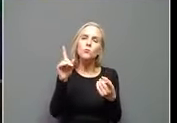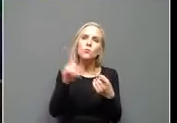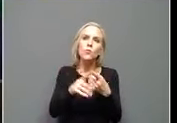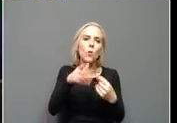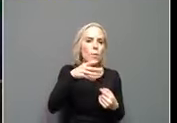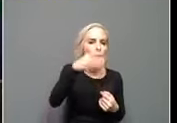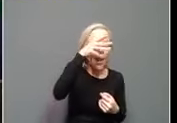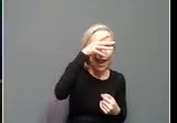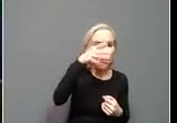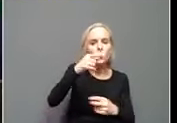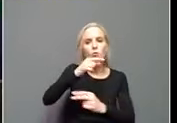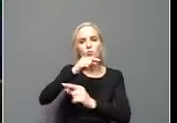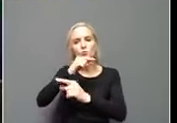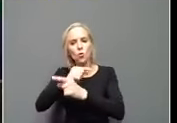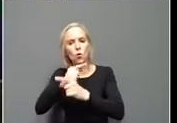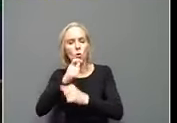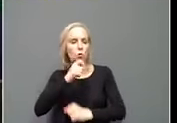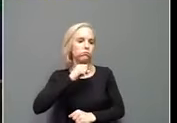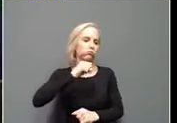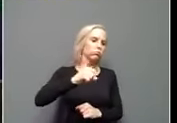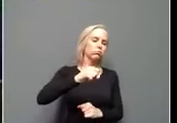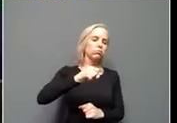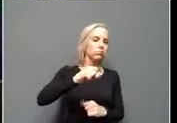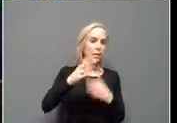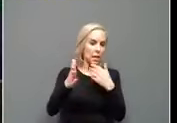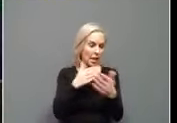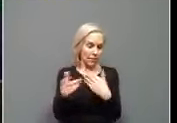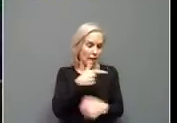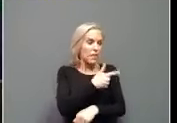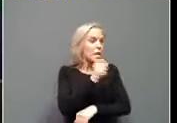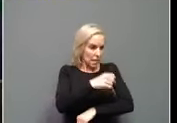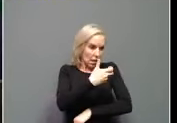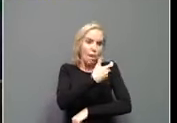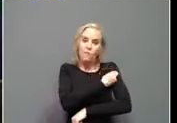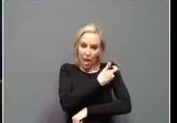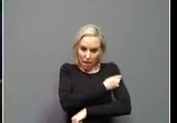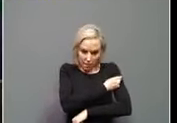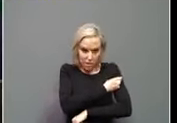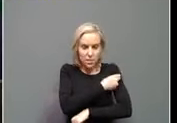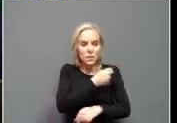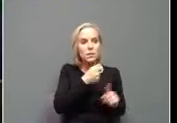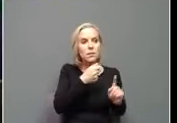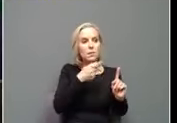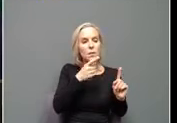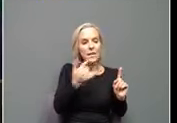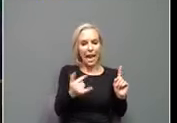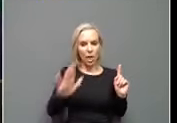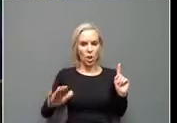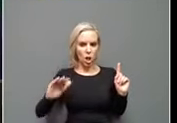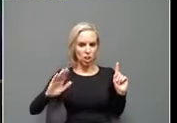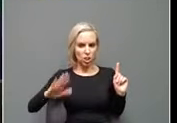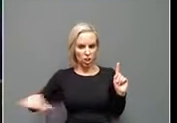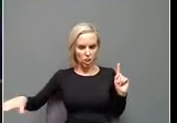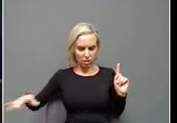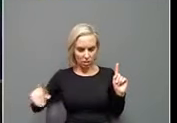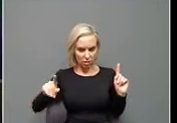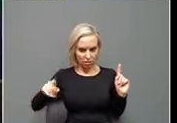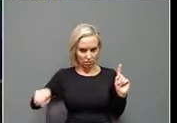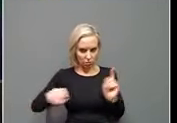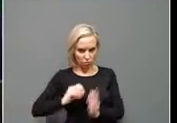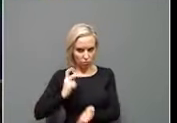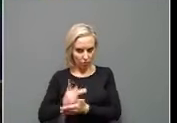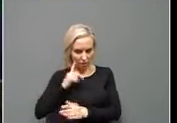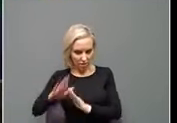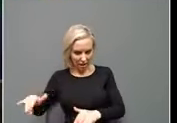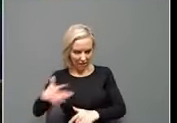guardians who are apprehensive, even if they've gotten the vaccine about giving this to their children? And then a second question,